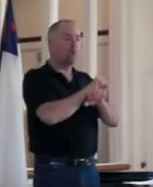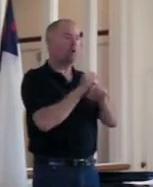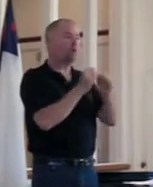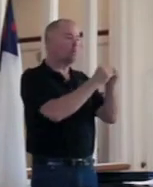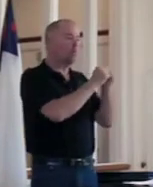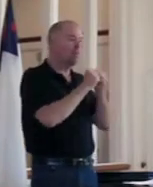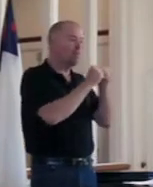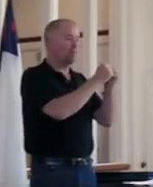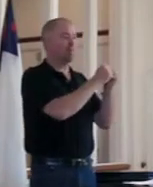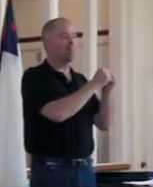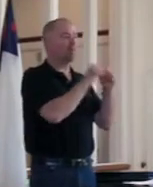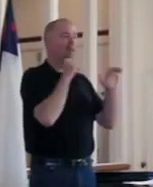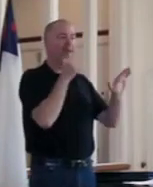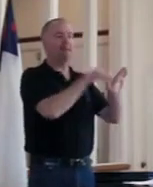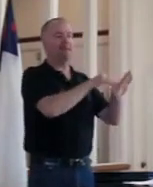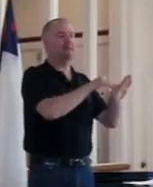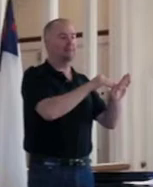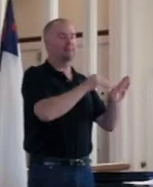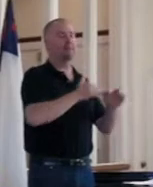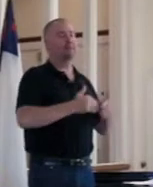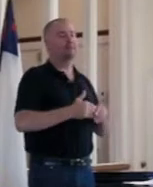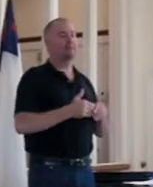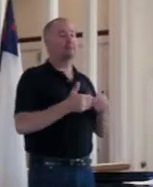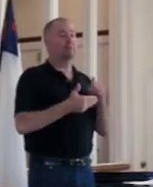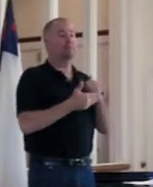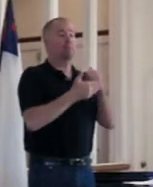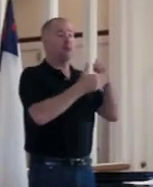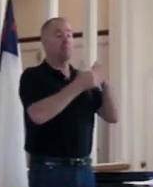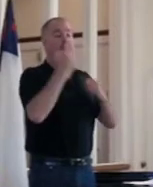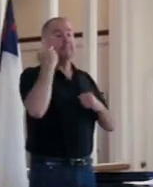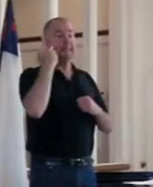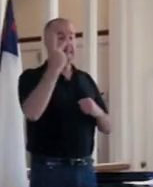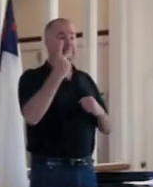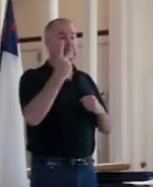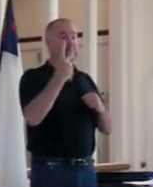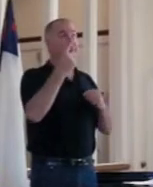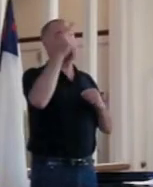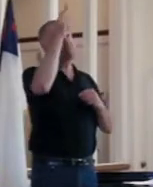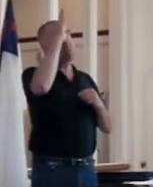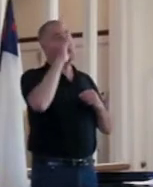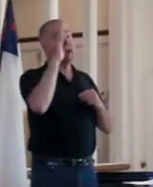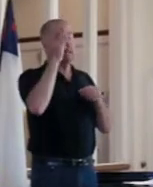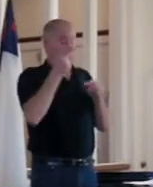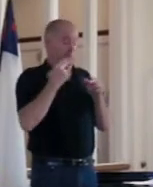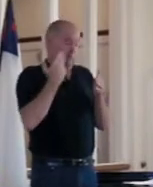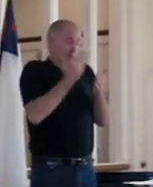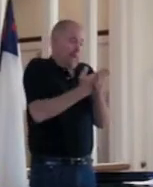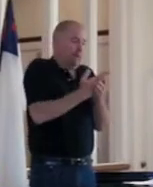them and not against them. Help them see that the master is about to arrive.